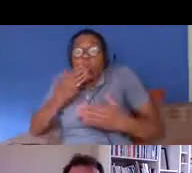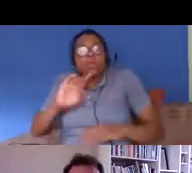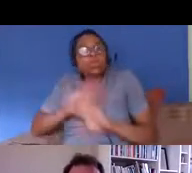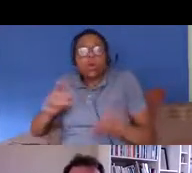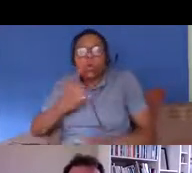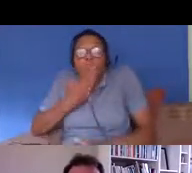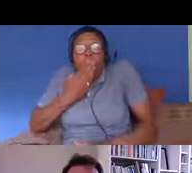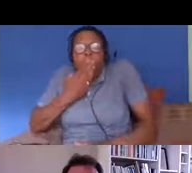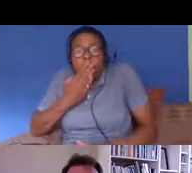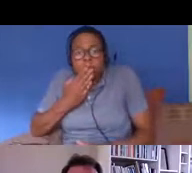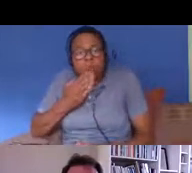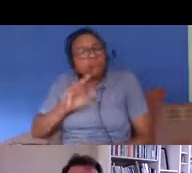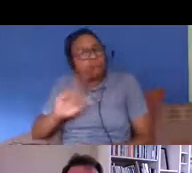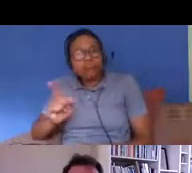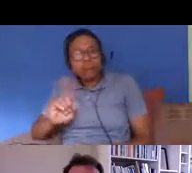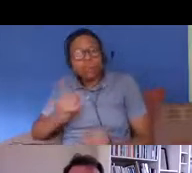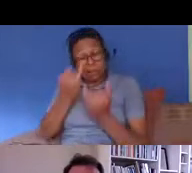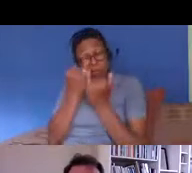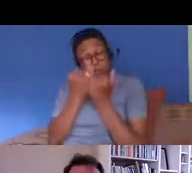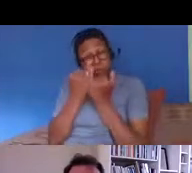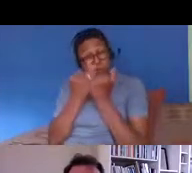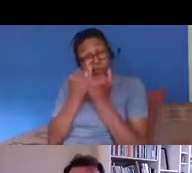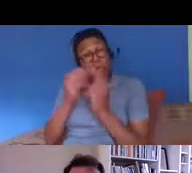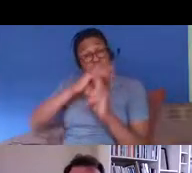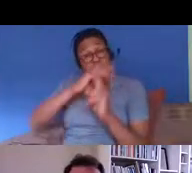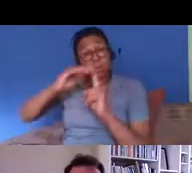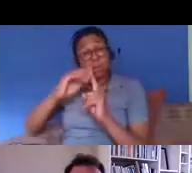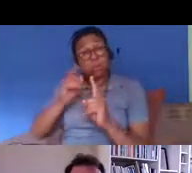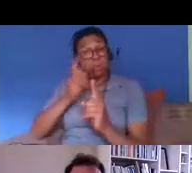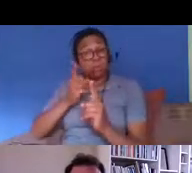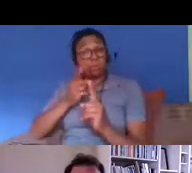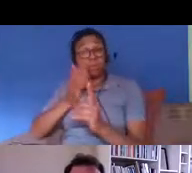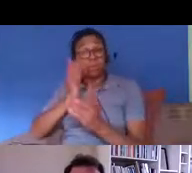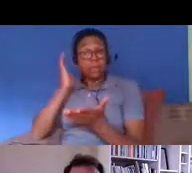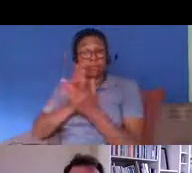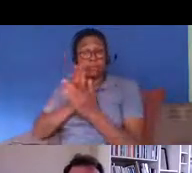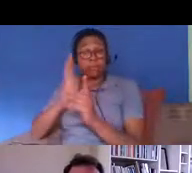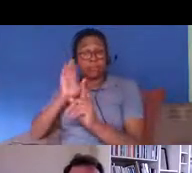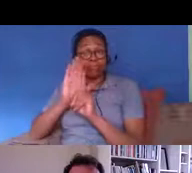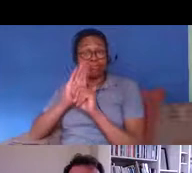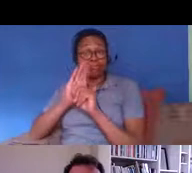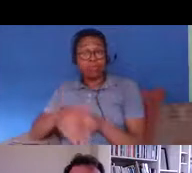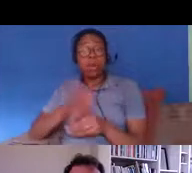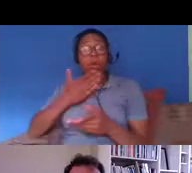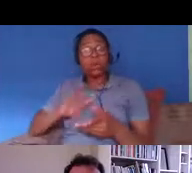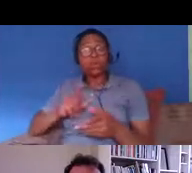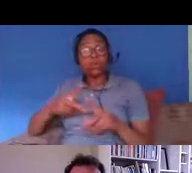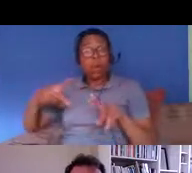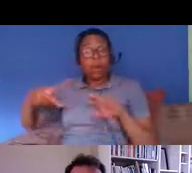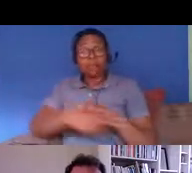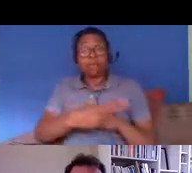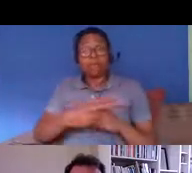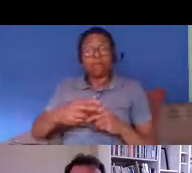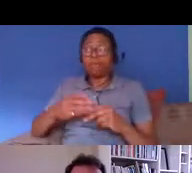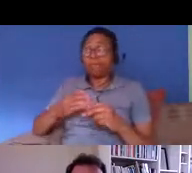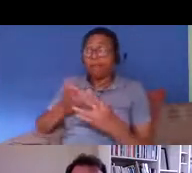it's to to force people underground and to deprive them of the basic necessities of life in the united kingdom that's